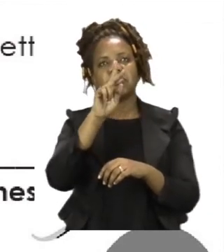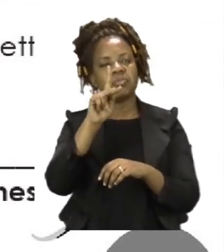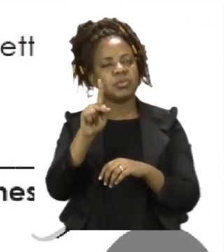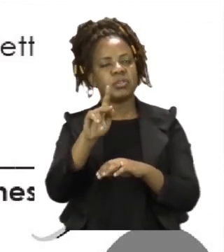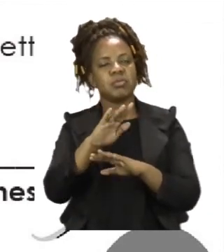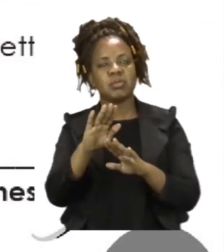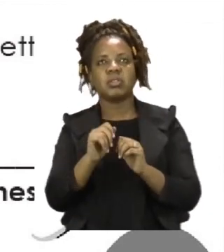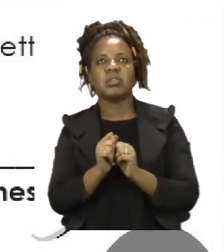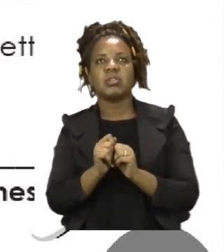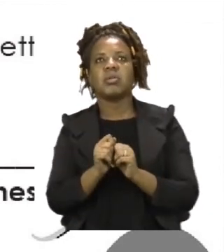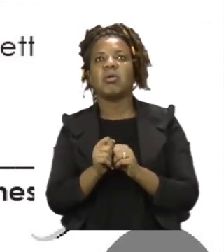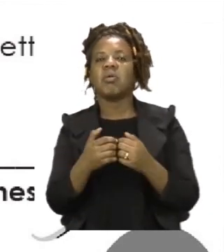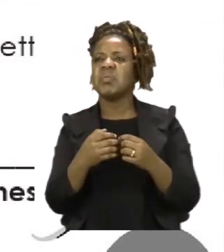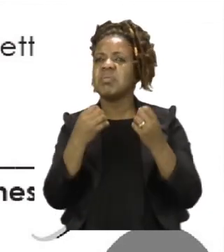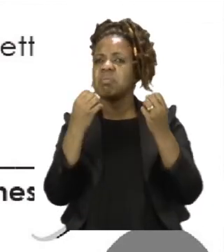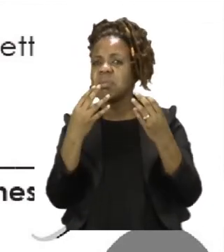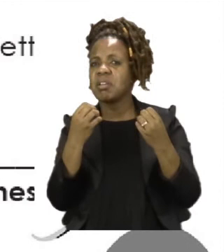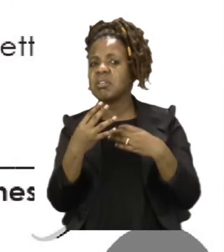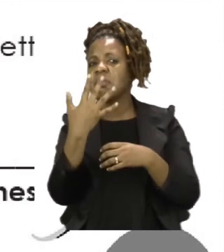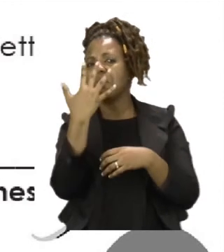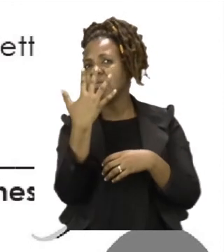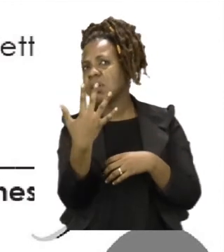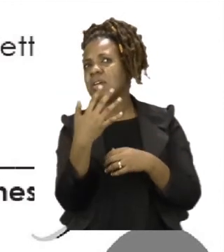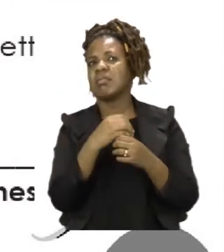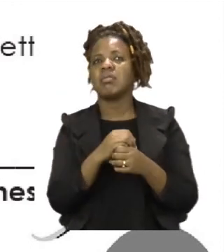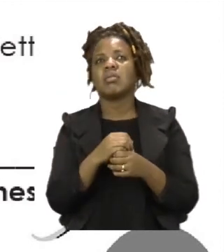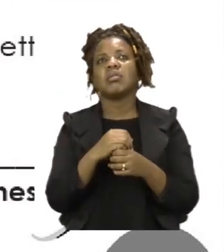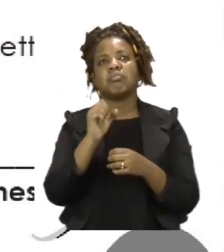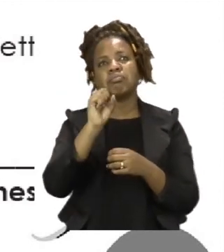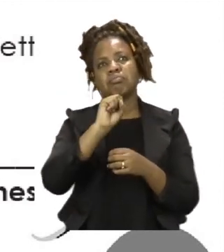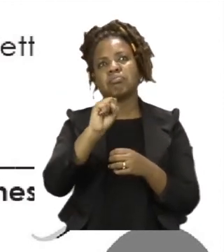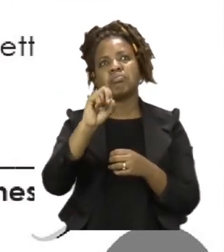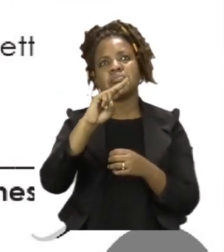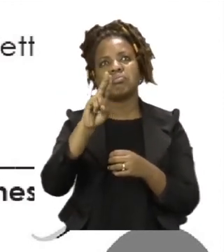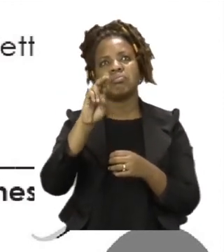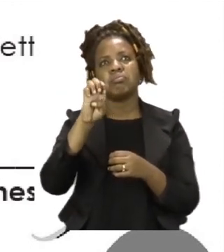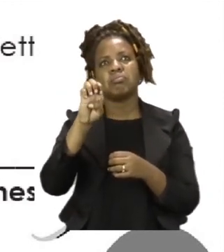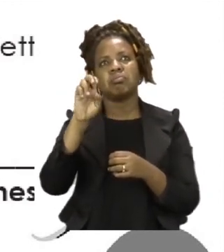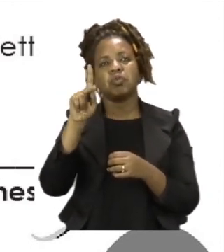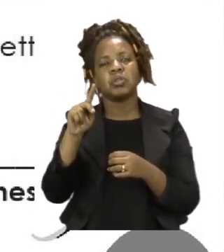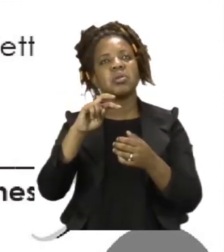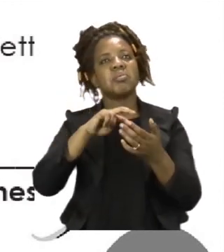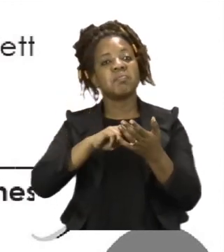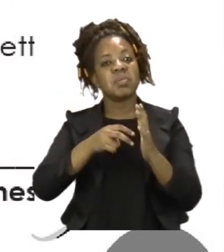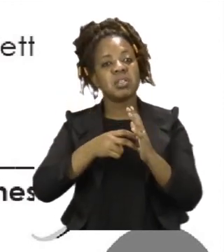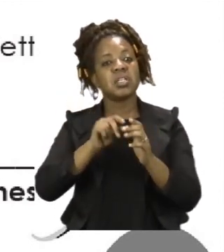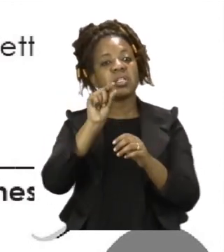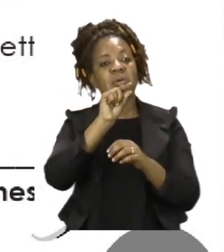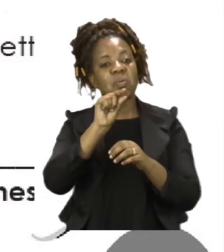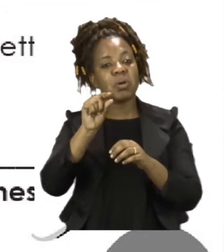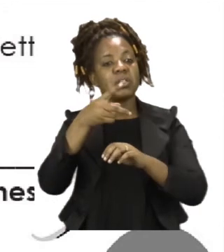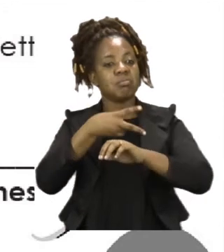sheep. We do not say sheeps. So our sentence will now